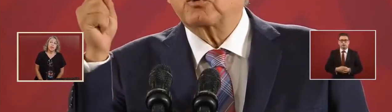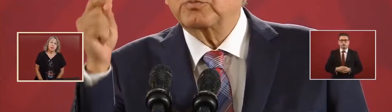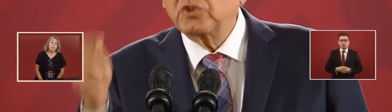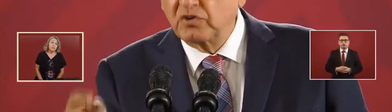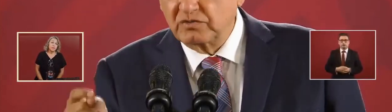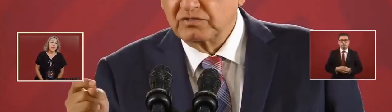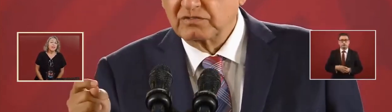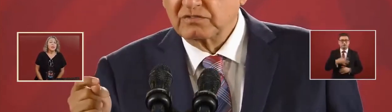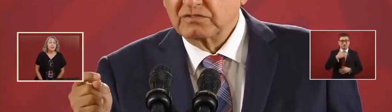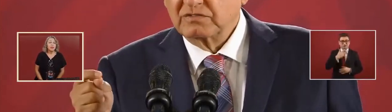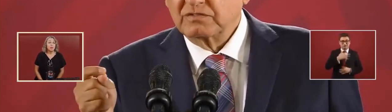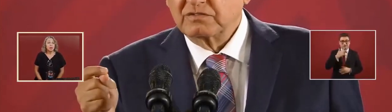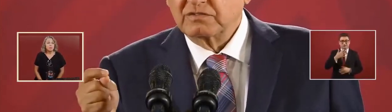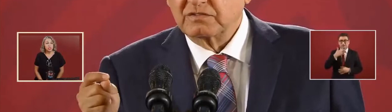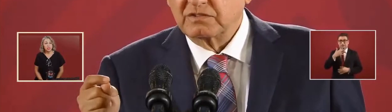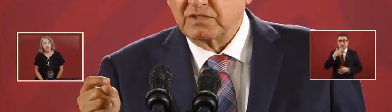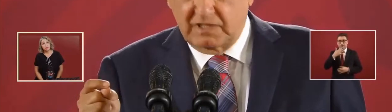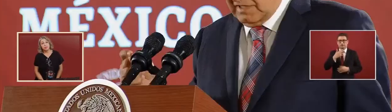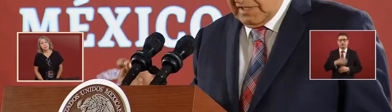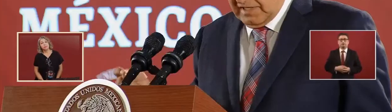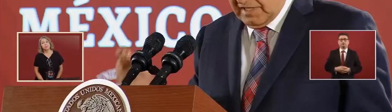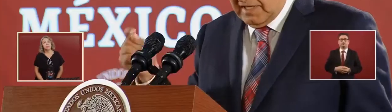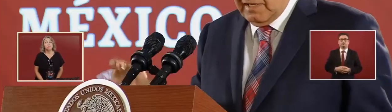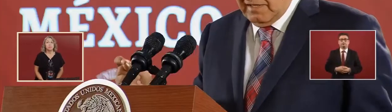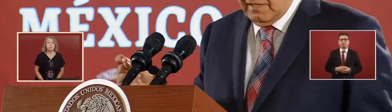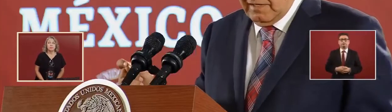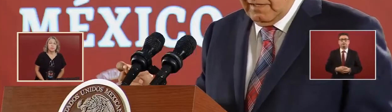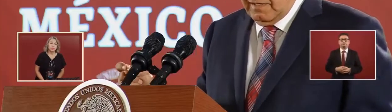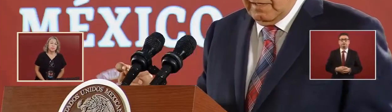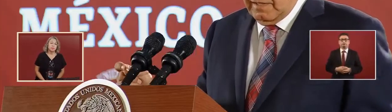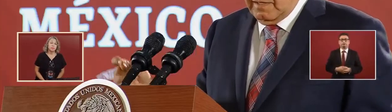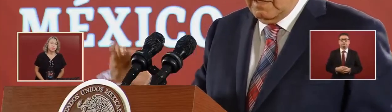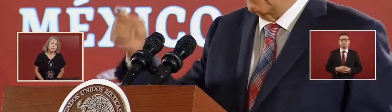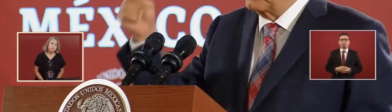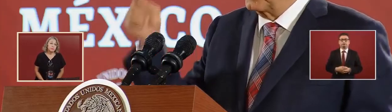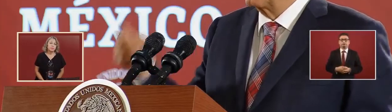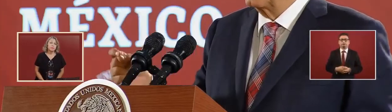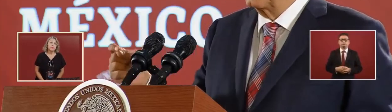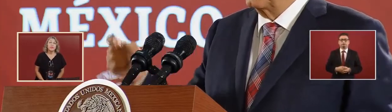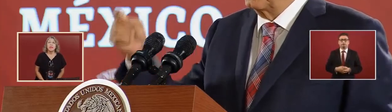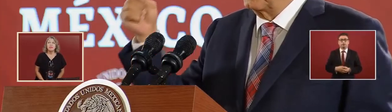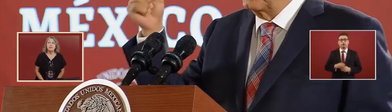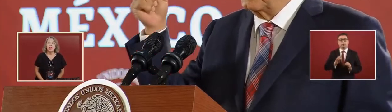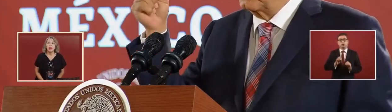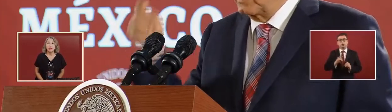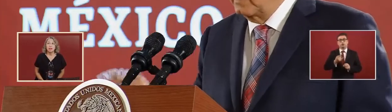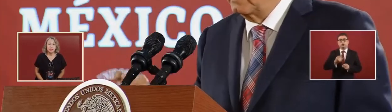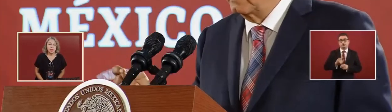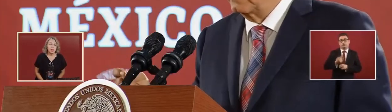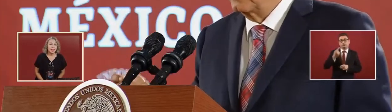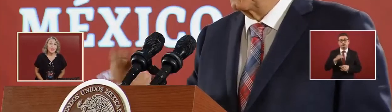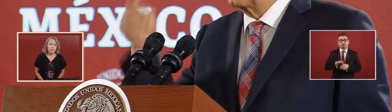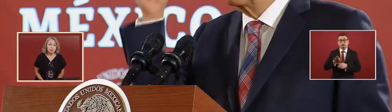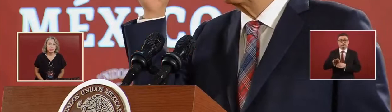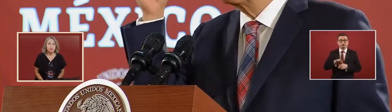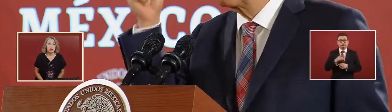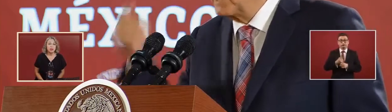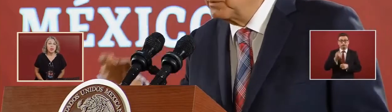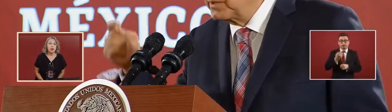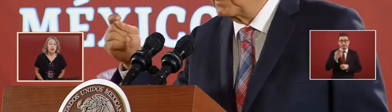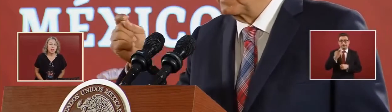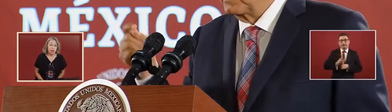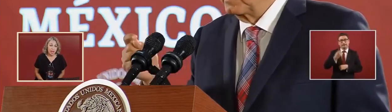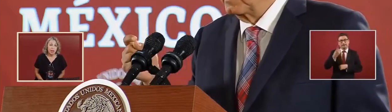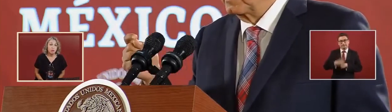and fraud, electoral fraud, are now grave crimes.